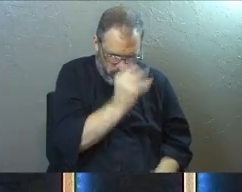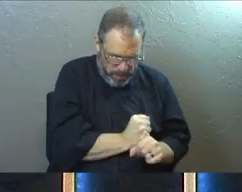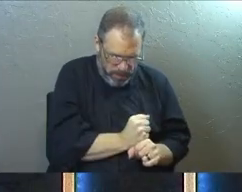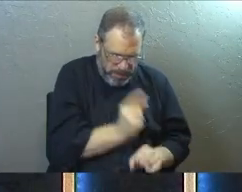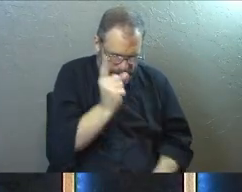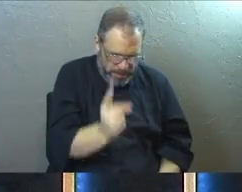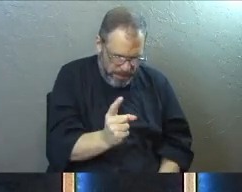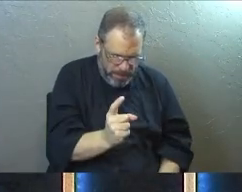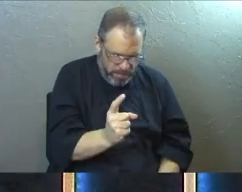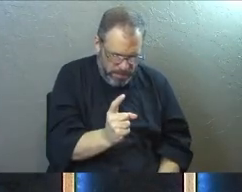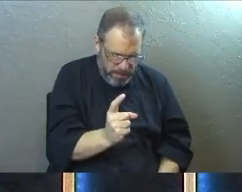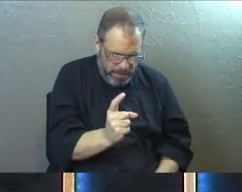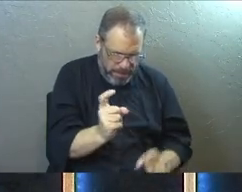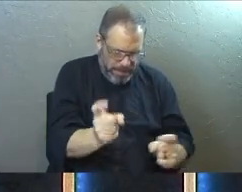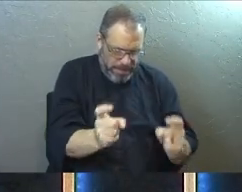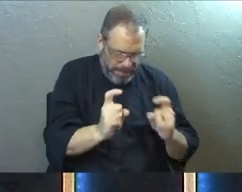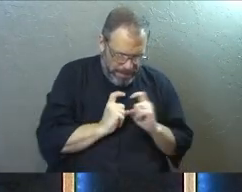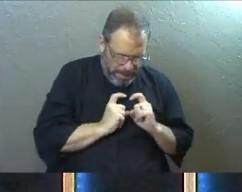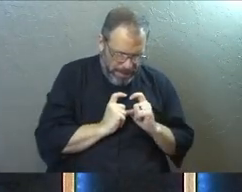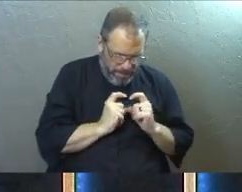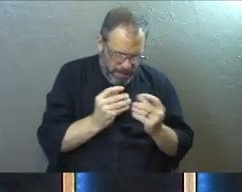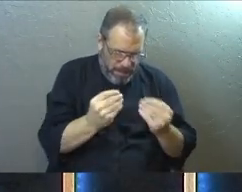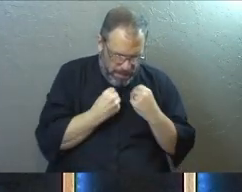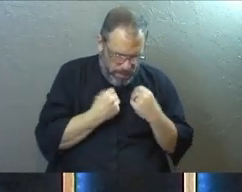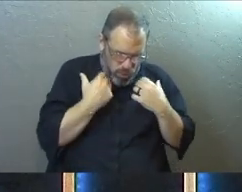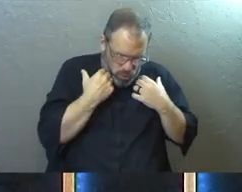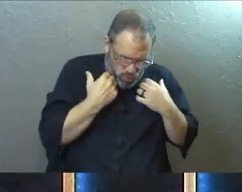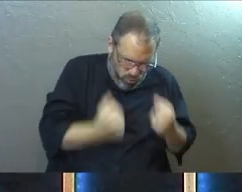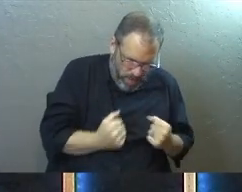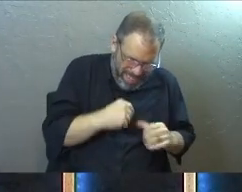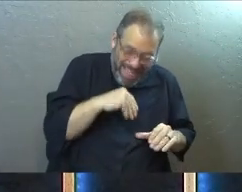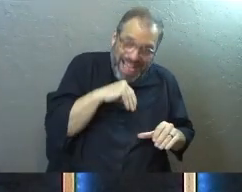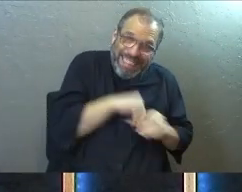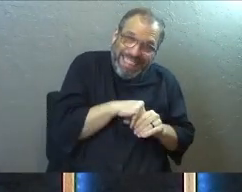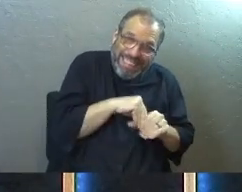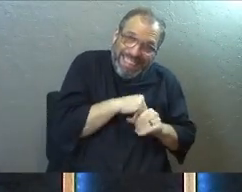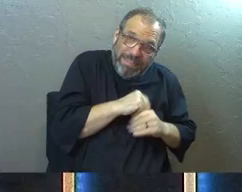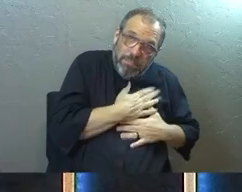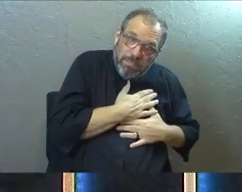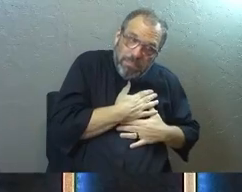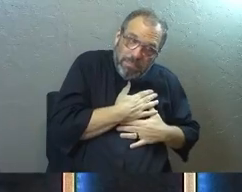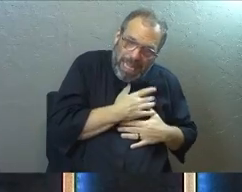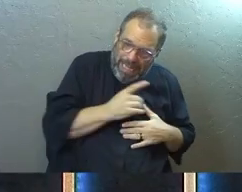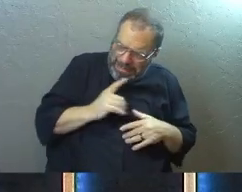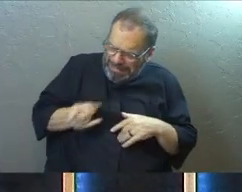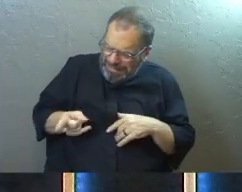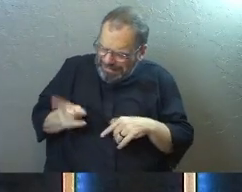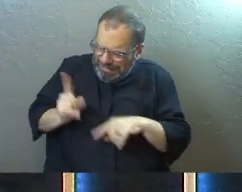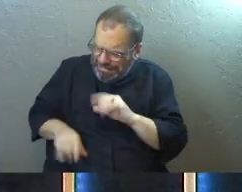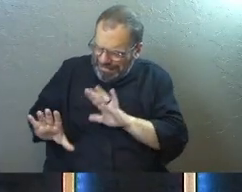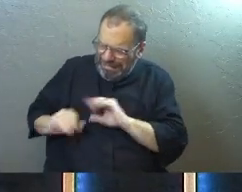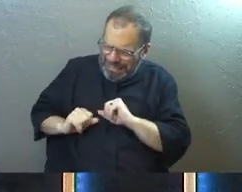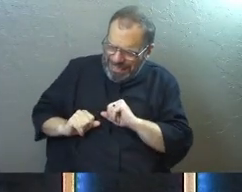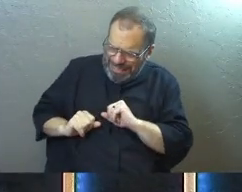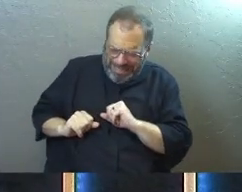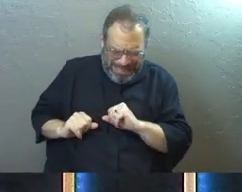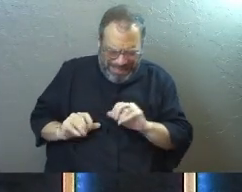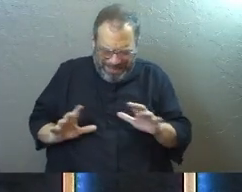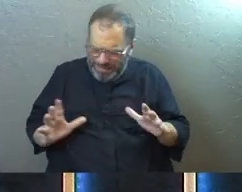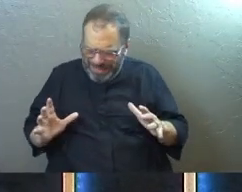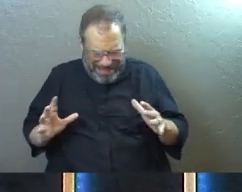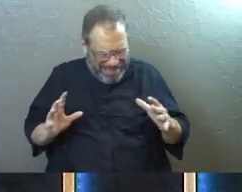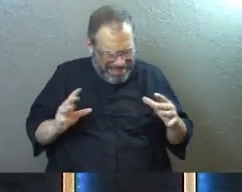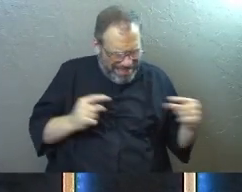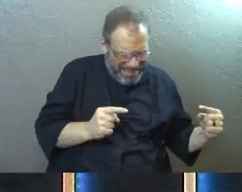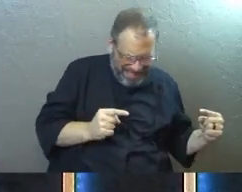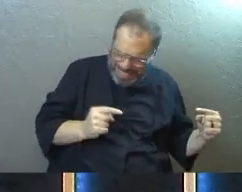in him, this gift of God. Now he's starting to empower me with strength in my inner being. Like, man, I can't do that anymore. And now I'm kind of in this